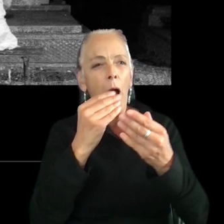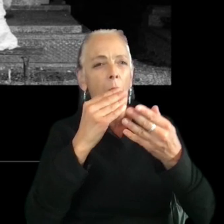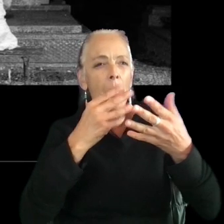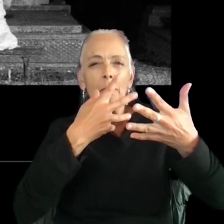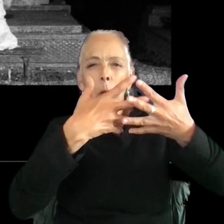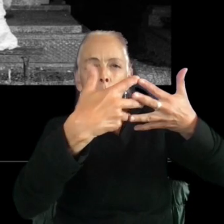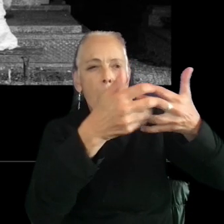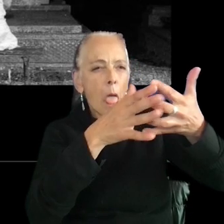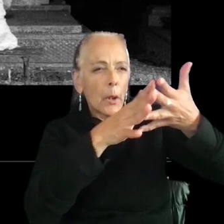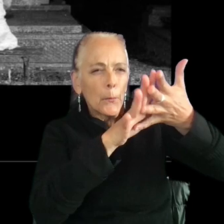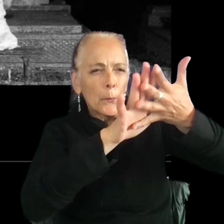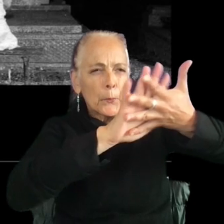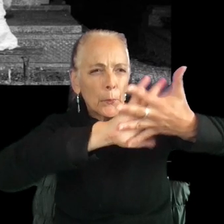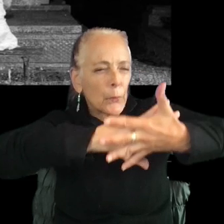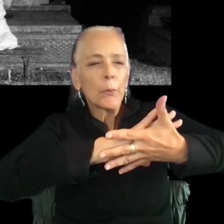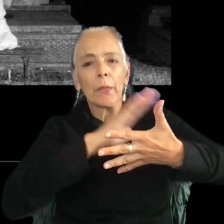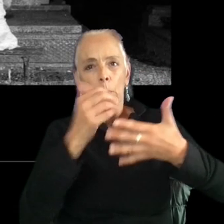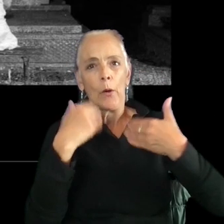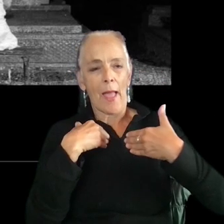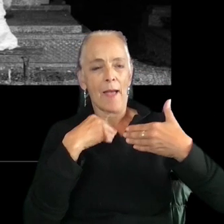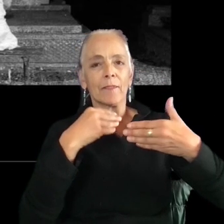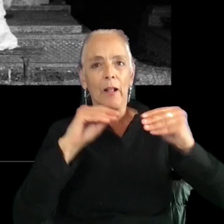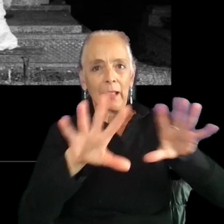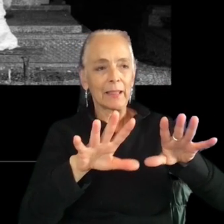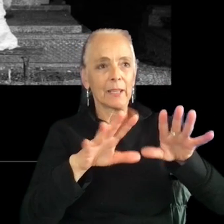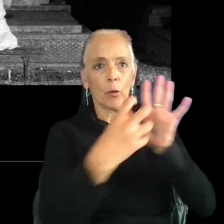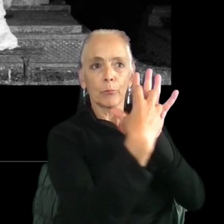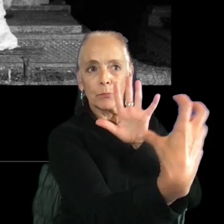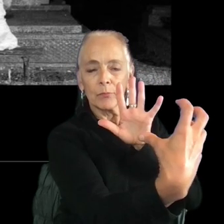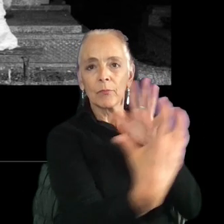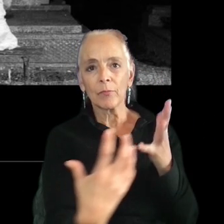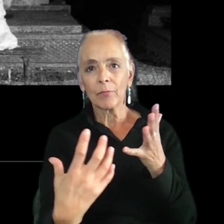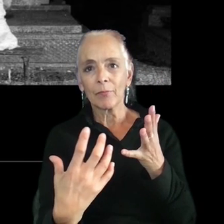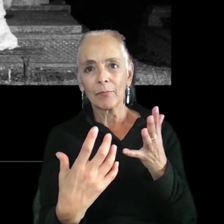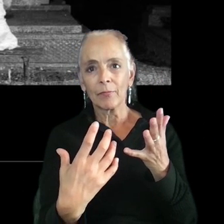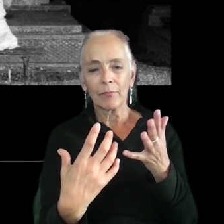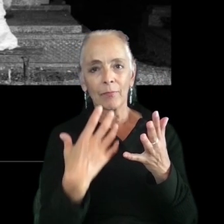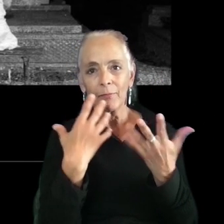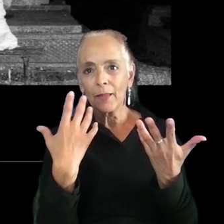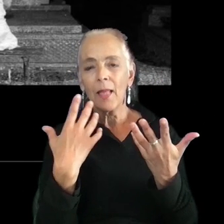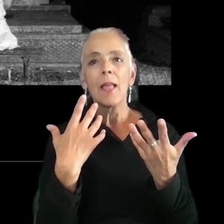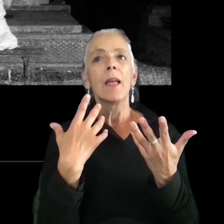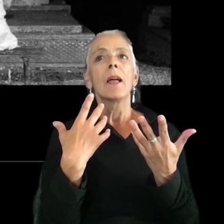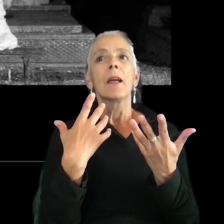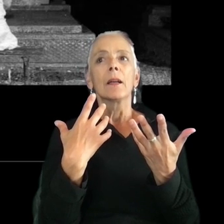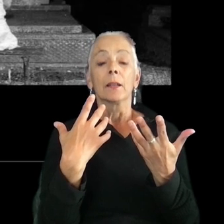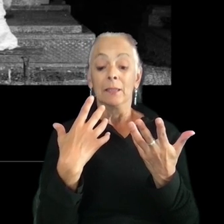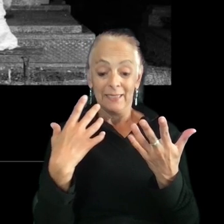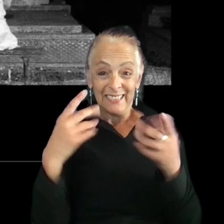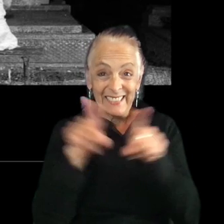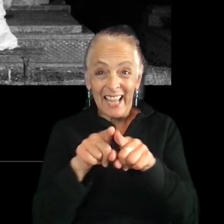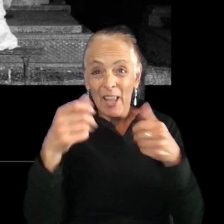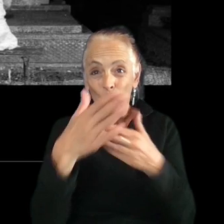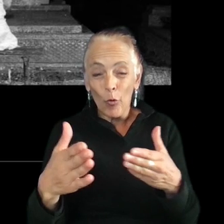world and they don't have contrast. There's nothing worse than circling the same room six times, because you missed